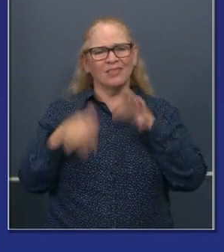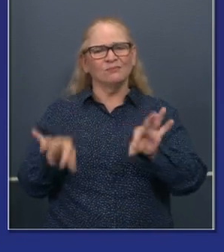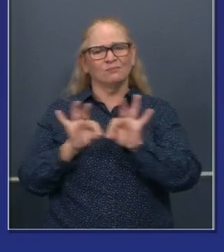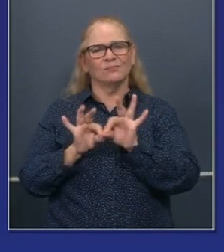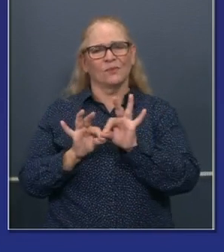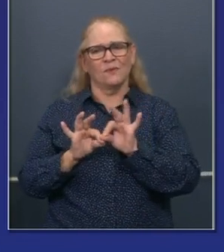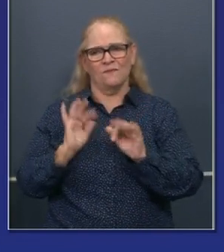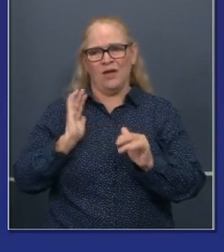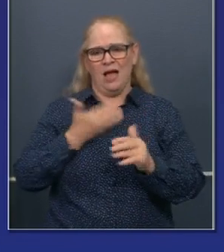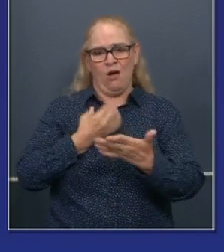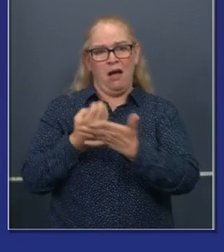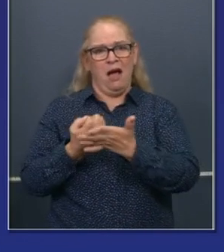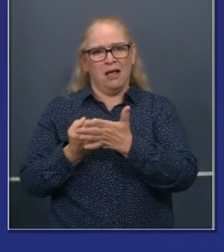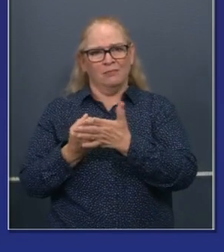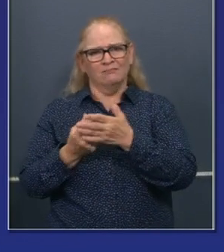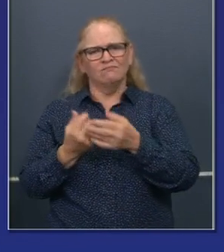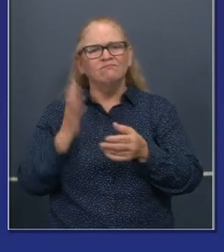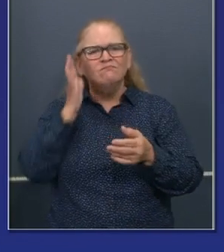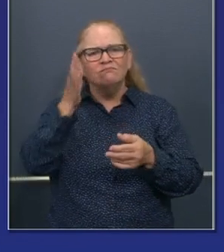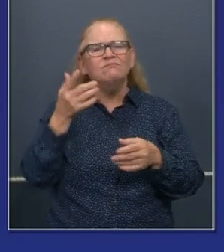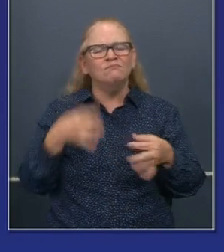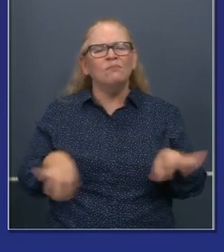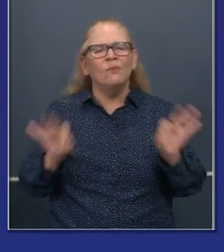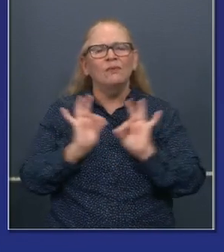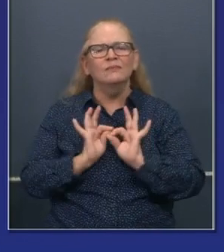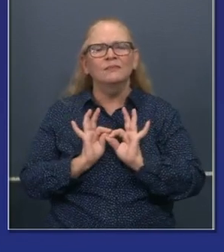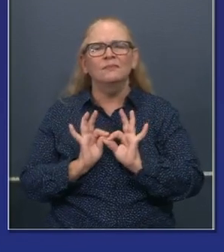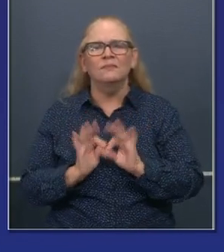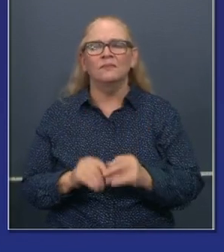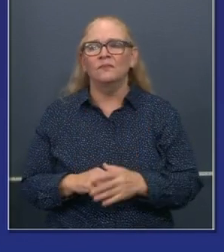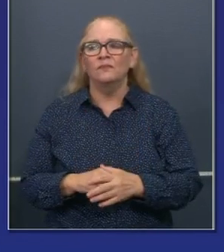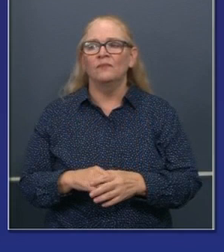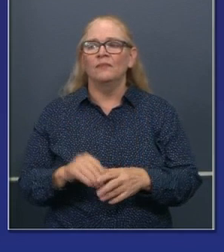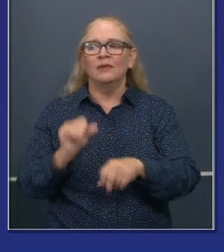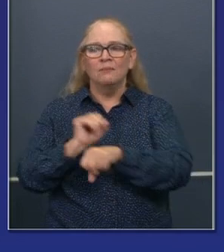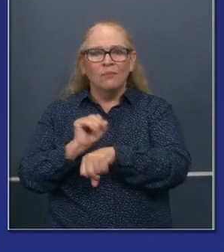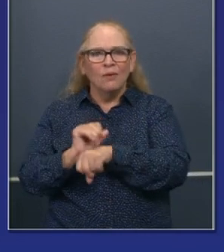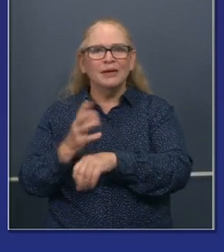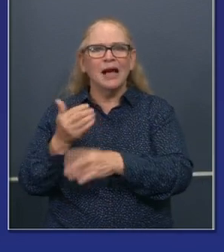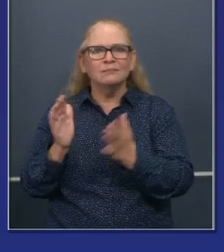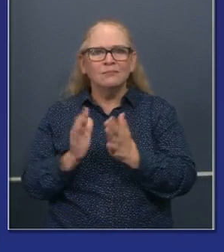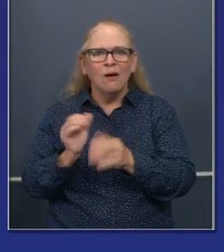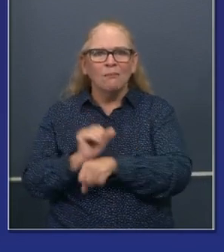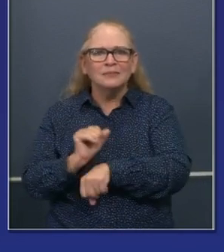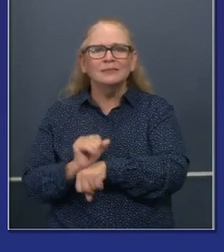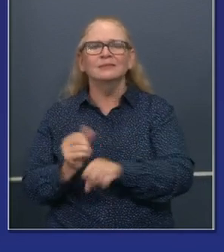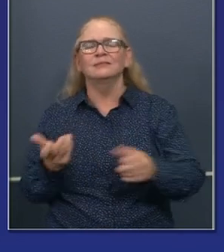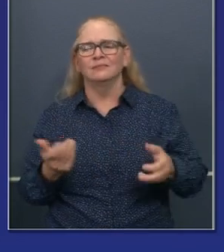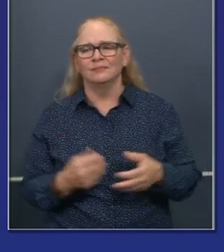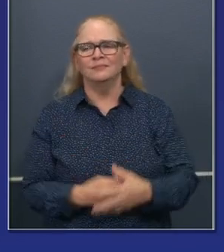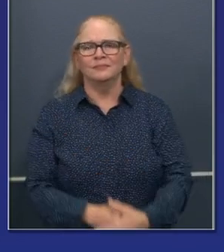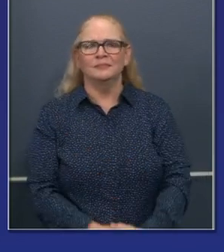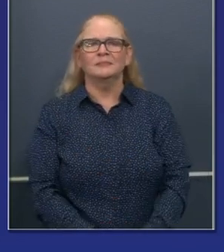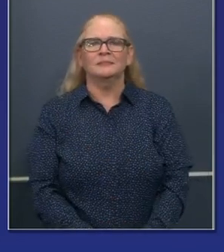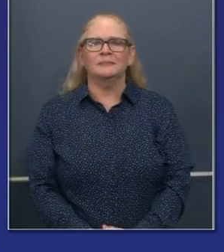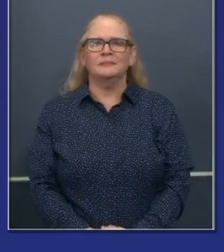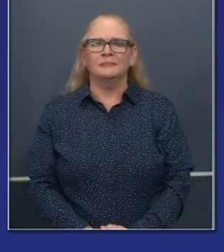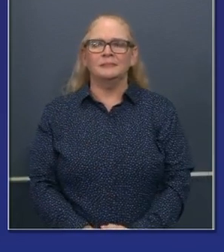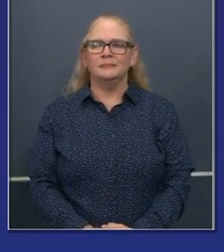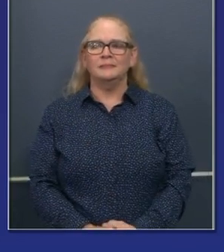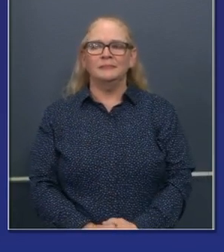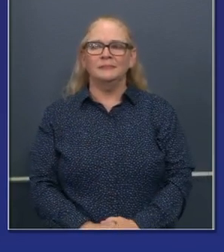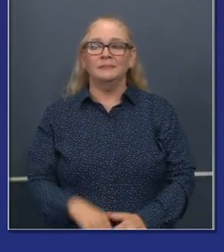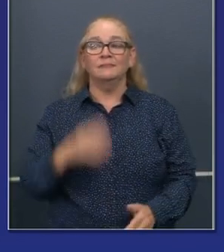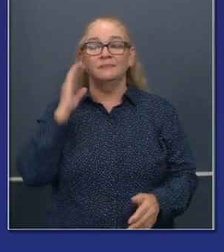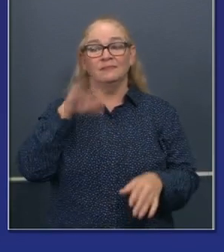future in terms of our workforce, uh, as well. Look, one thing we know, businesses are having a hard time